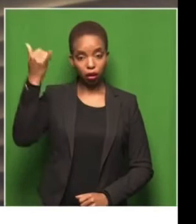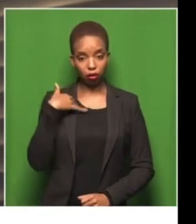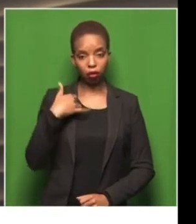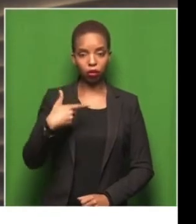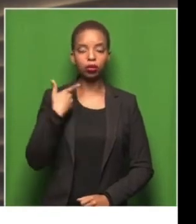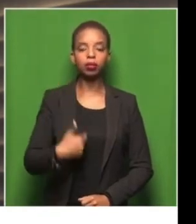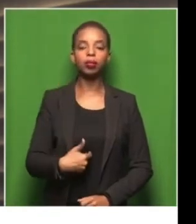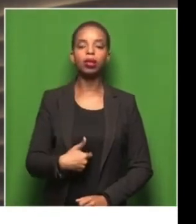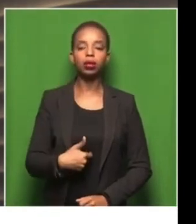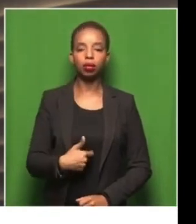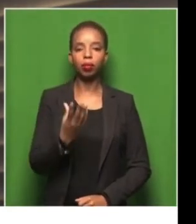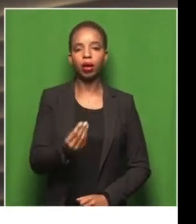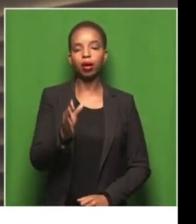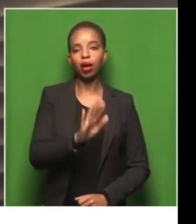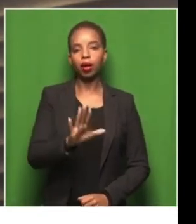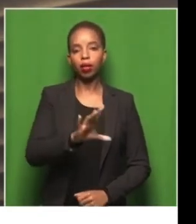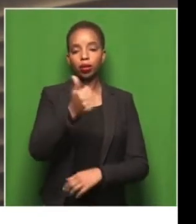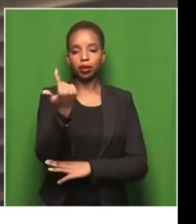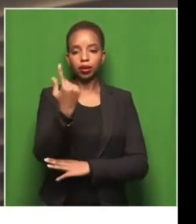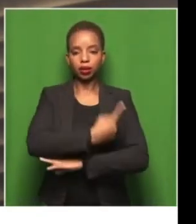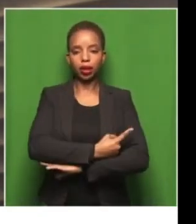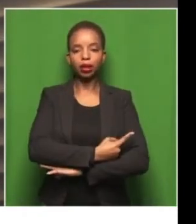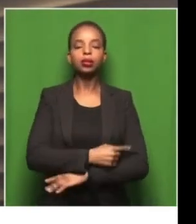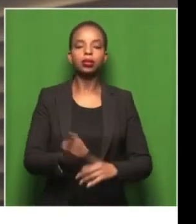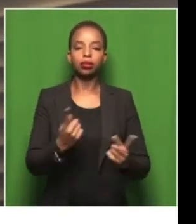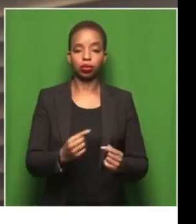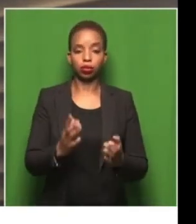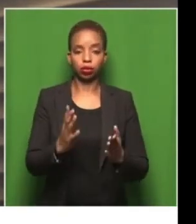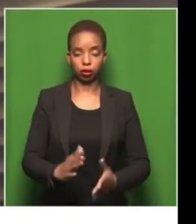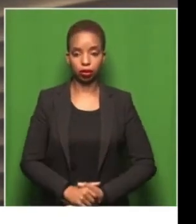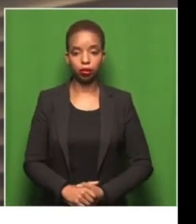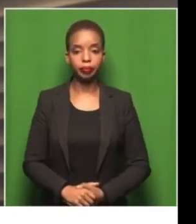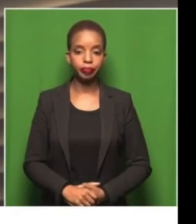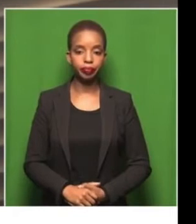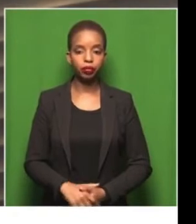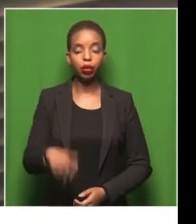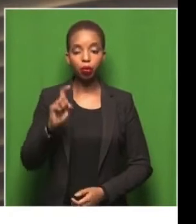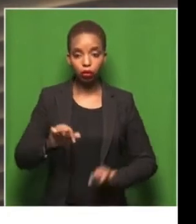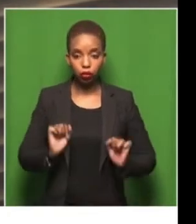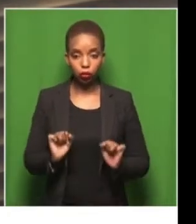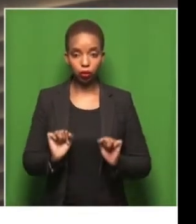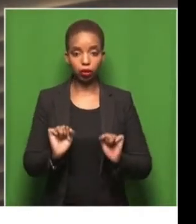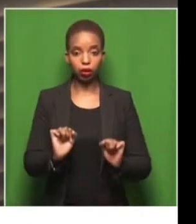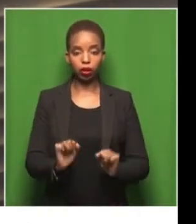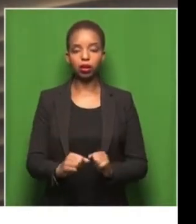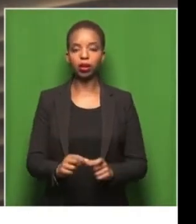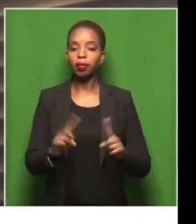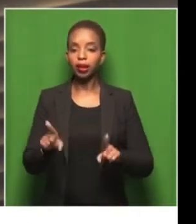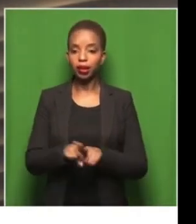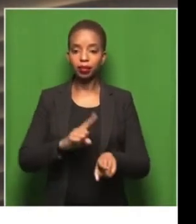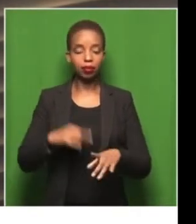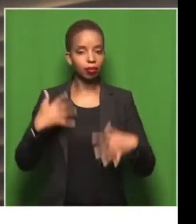span of about six days. So we had to push this out quite quickly, but we were so excited about this.